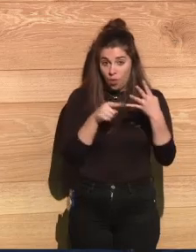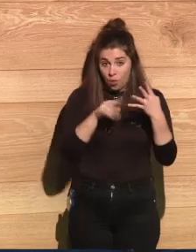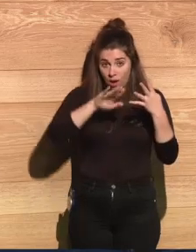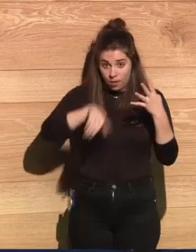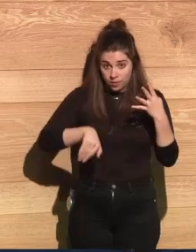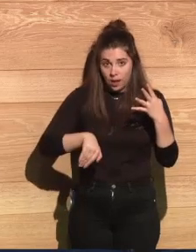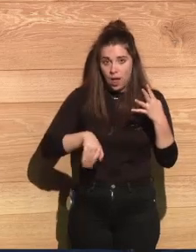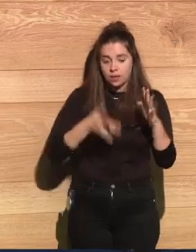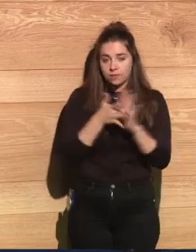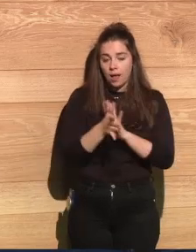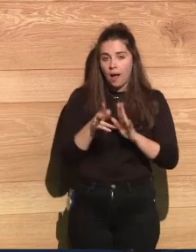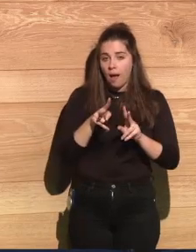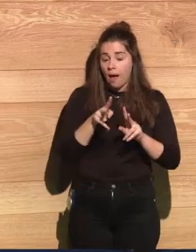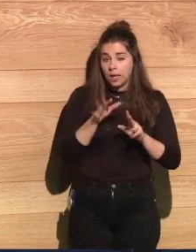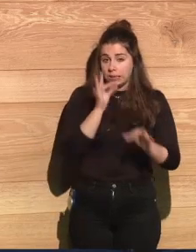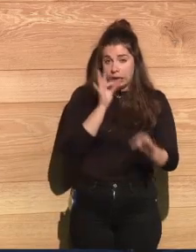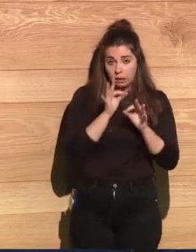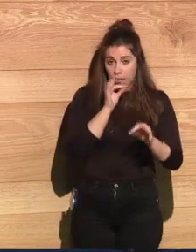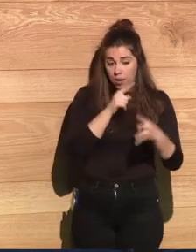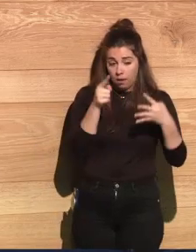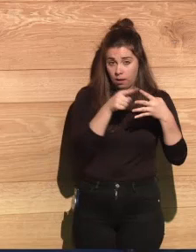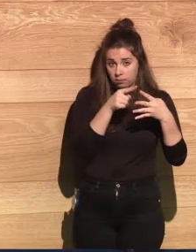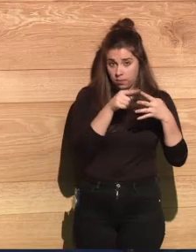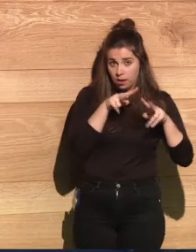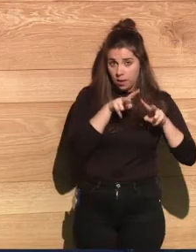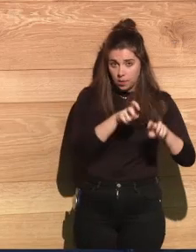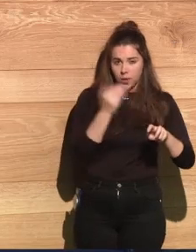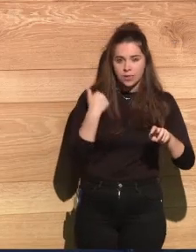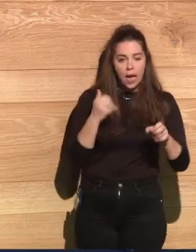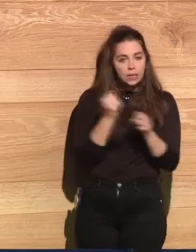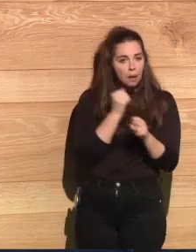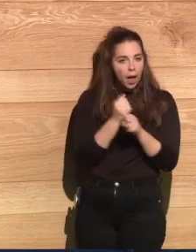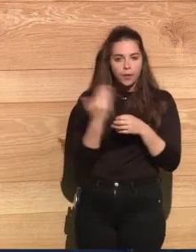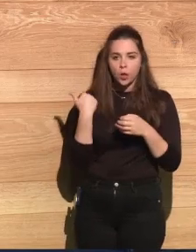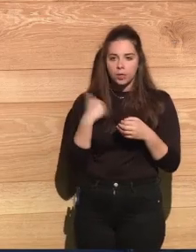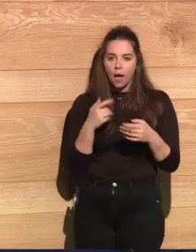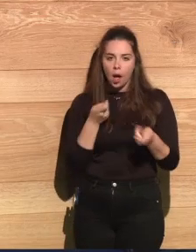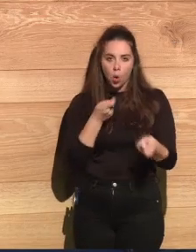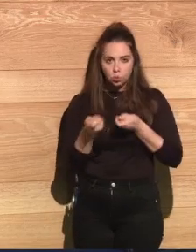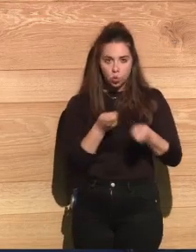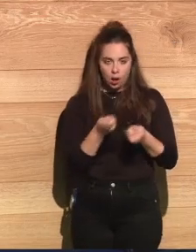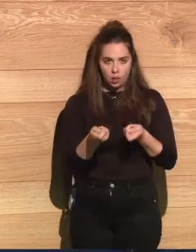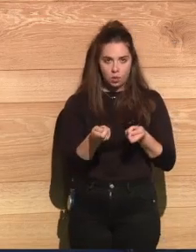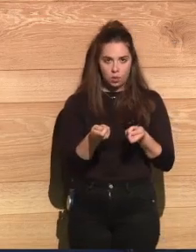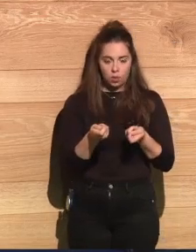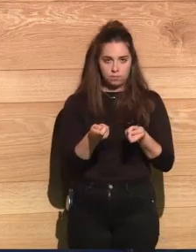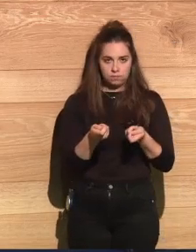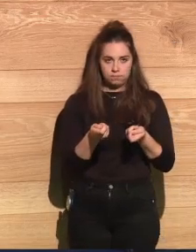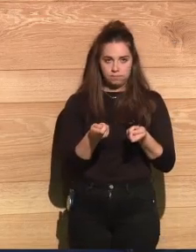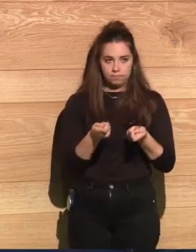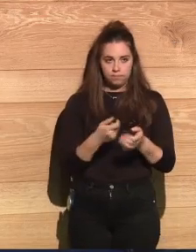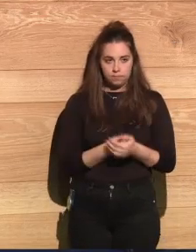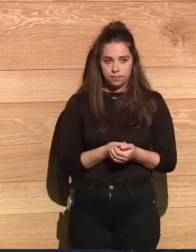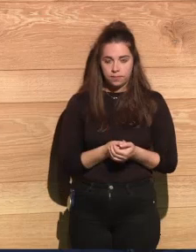were already working, controlling new territory. Emperor